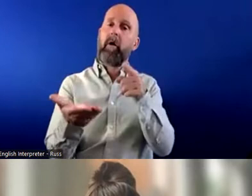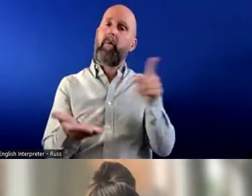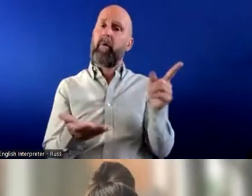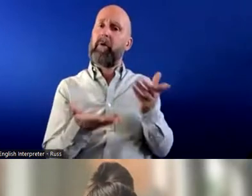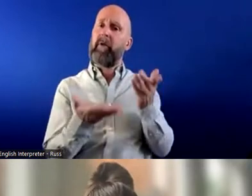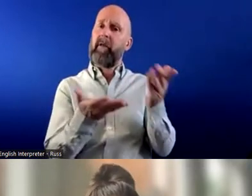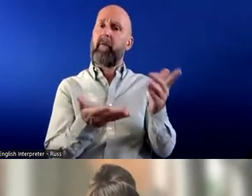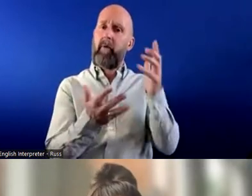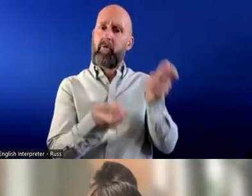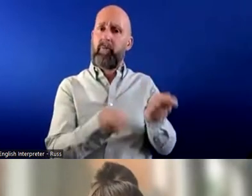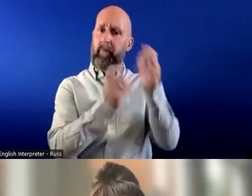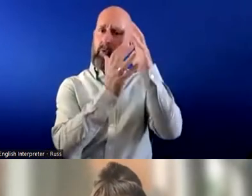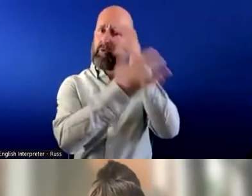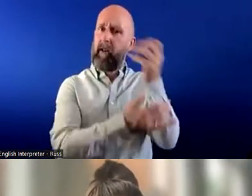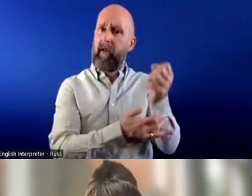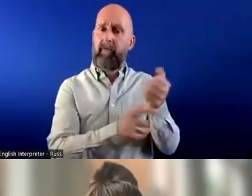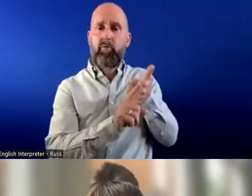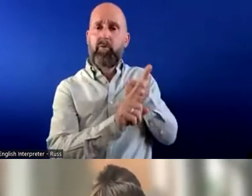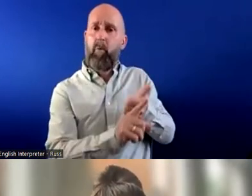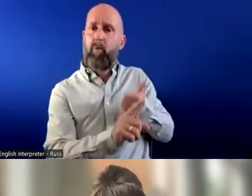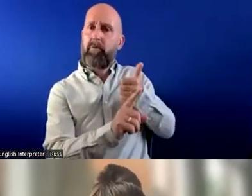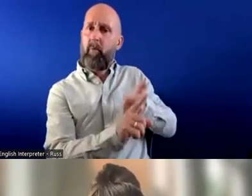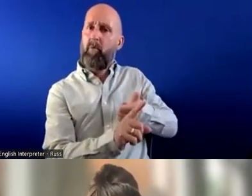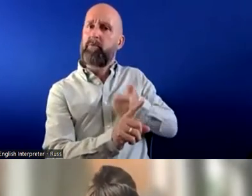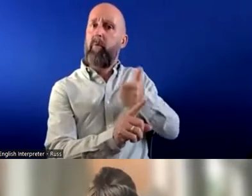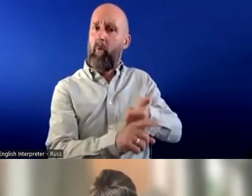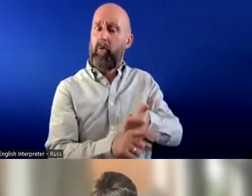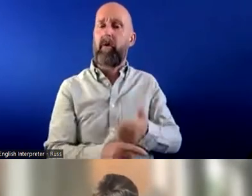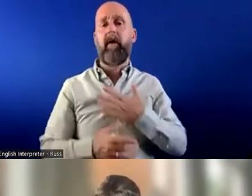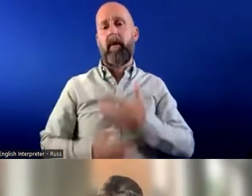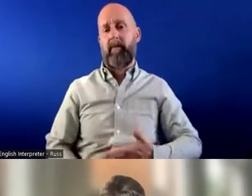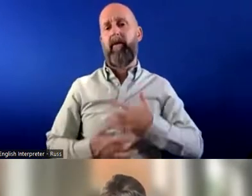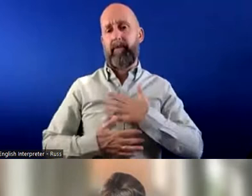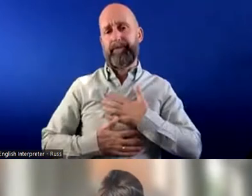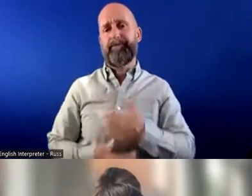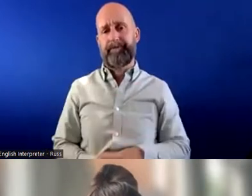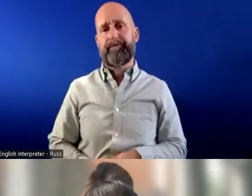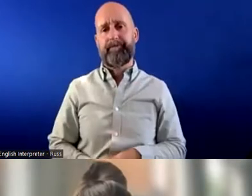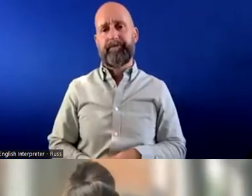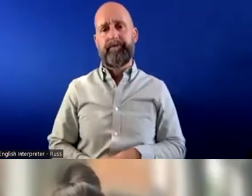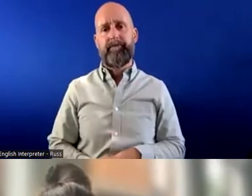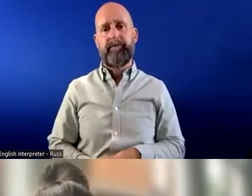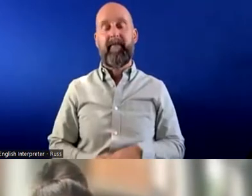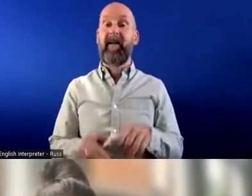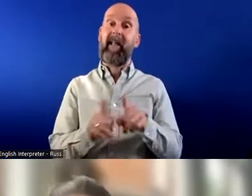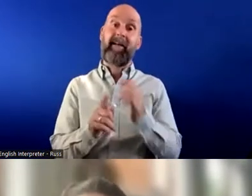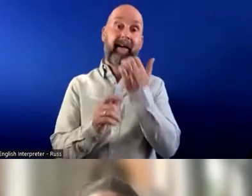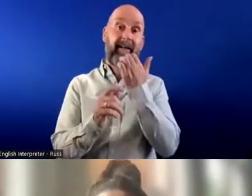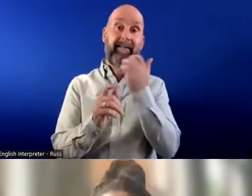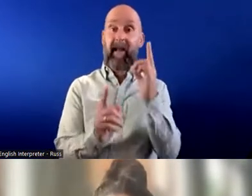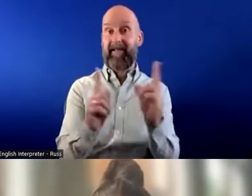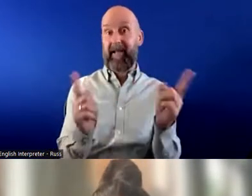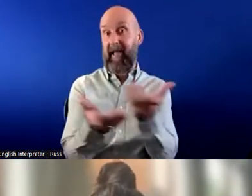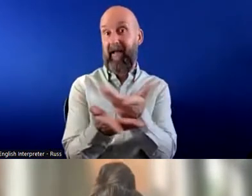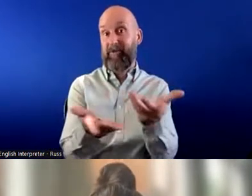voice their concerns and get to support they need to do it right so that's my feeling um a bit of a dating agency face but lots